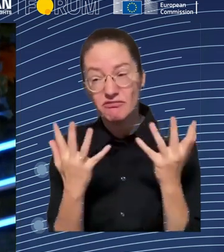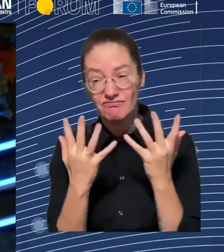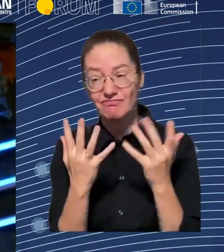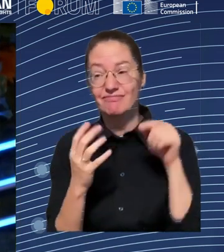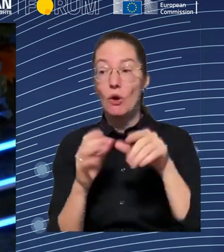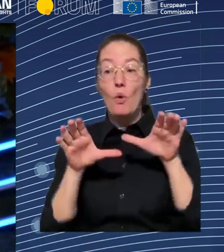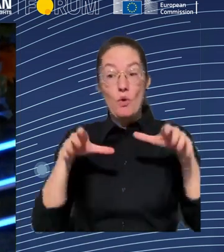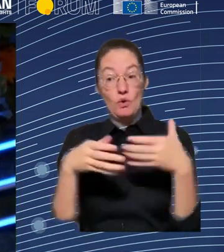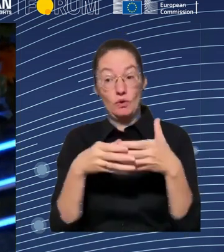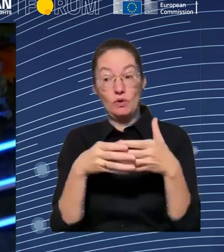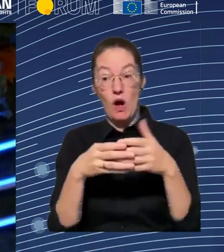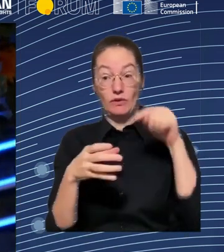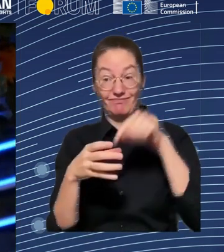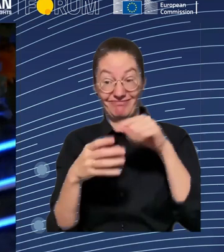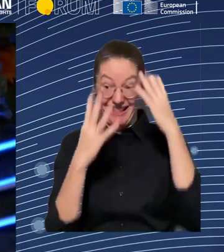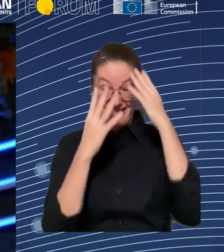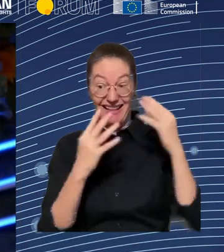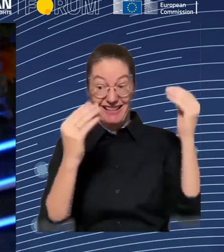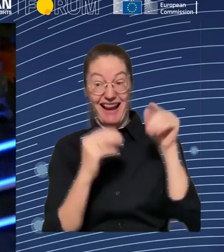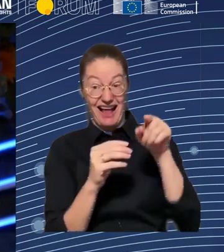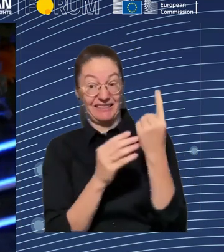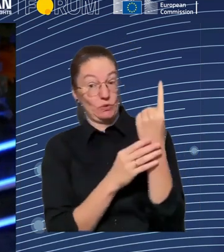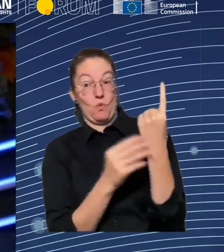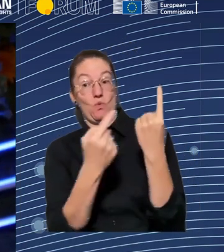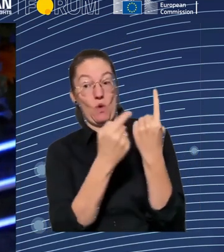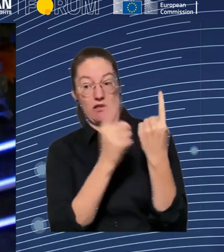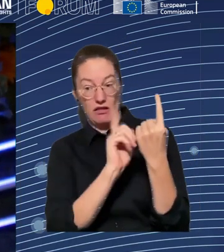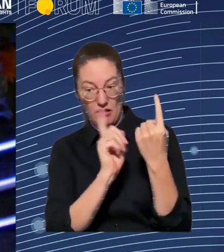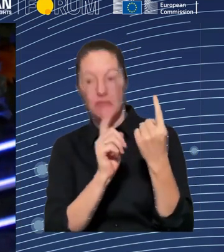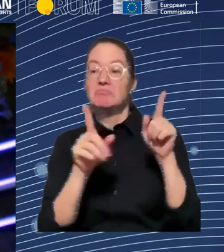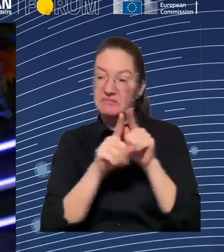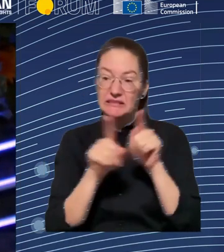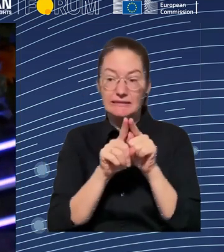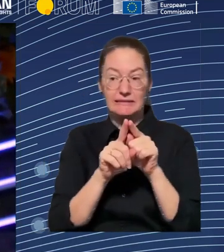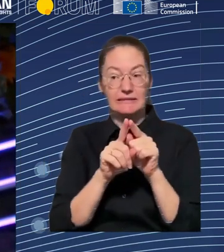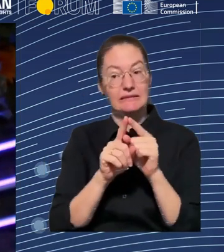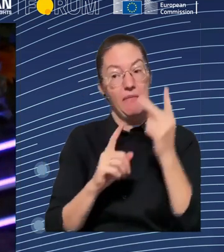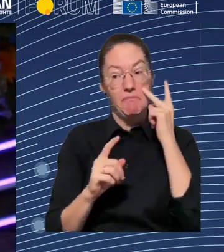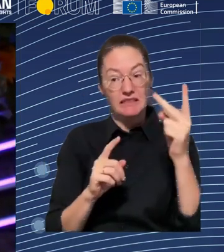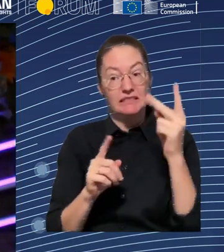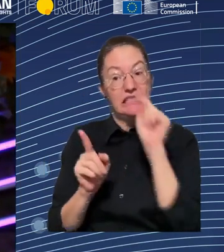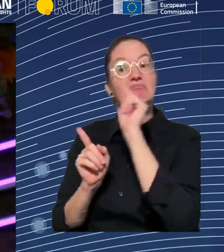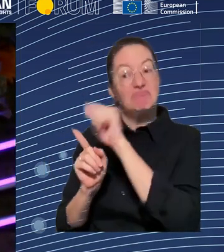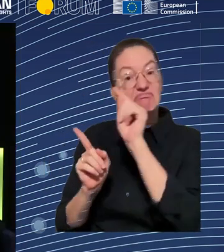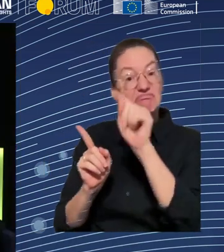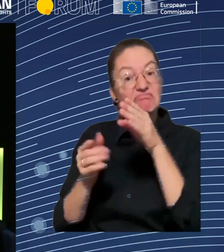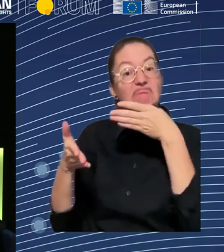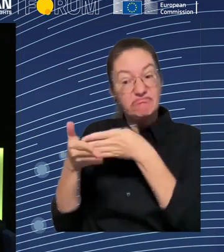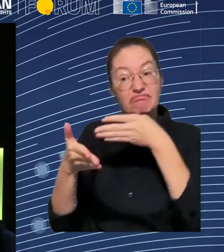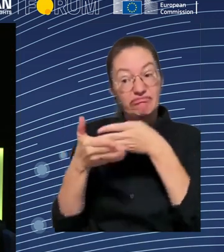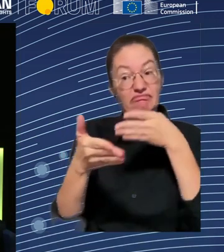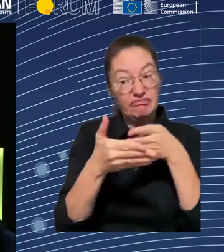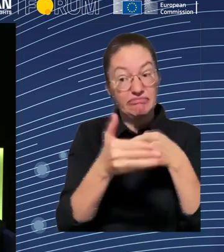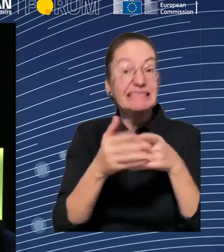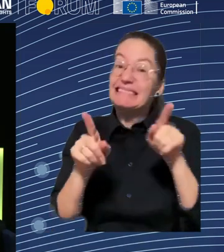you see that there, the contact, ground for unions to be successful has